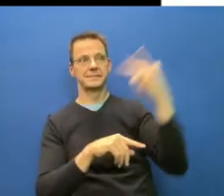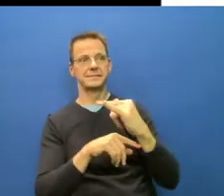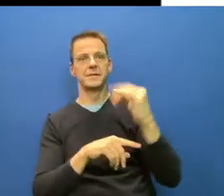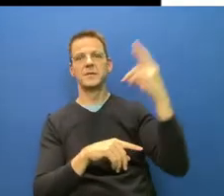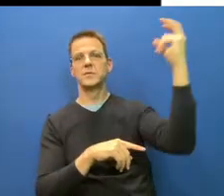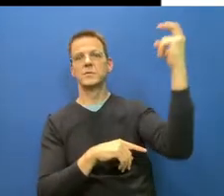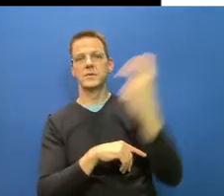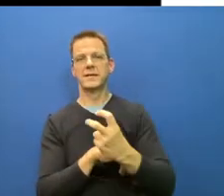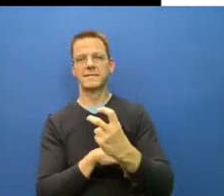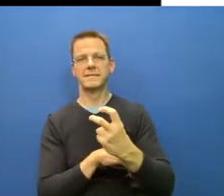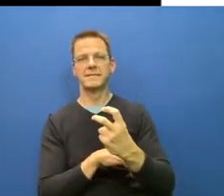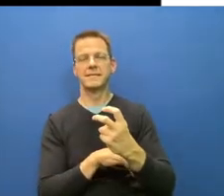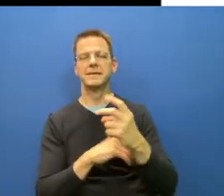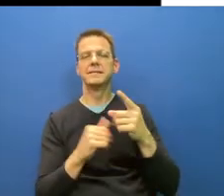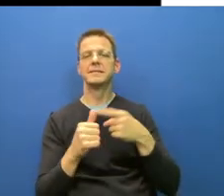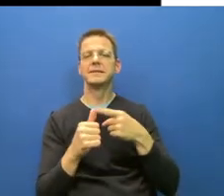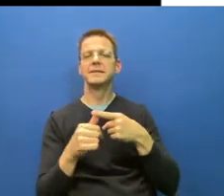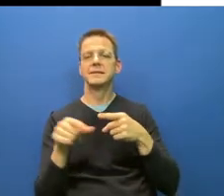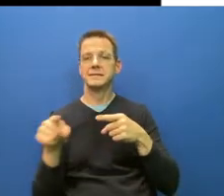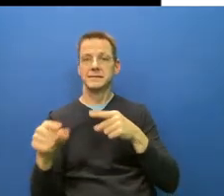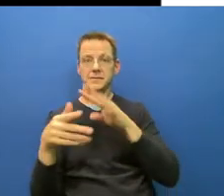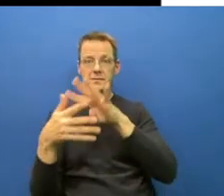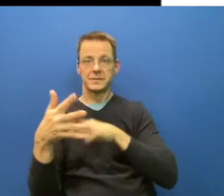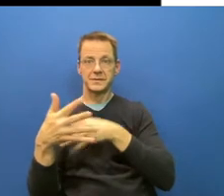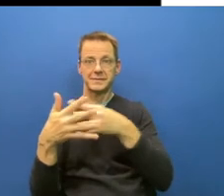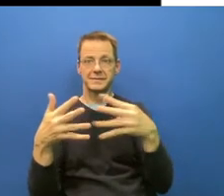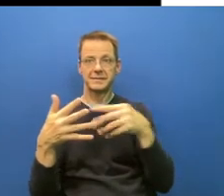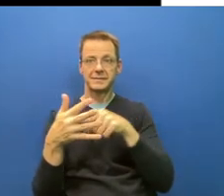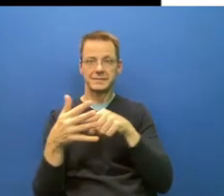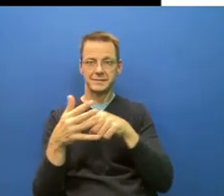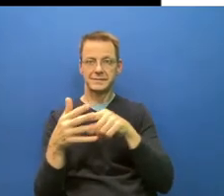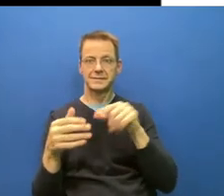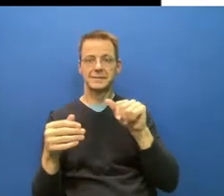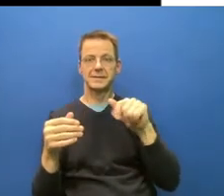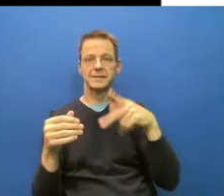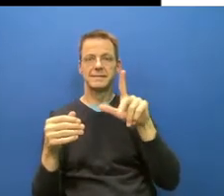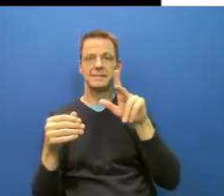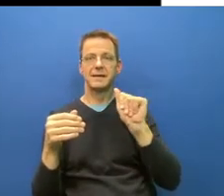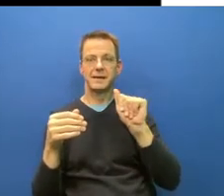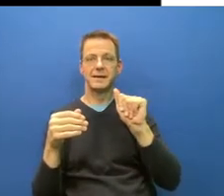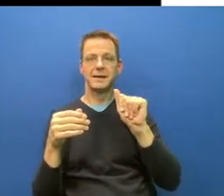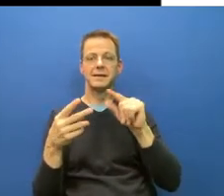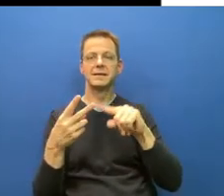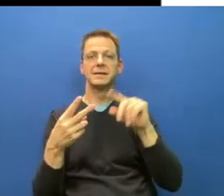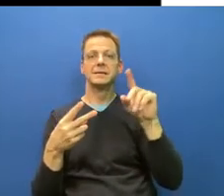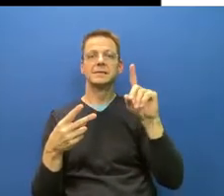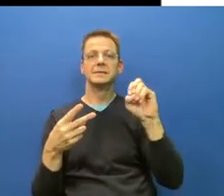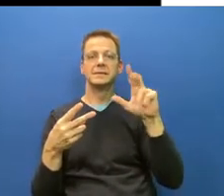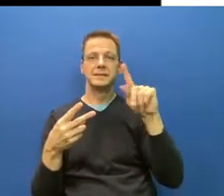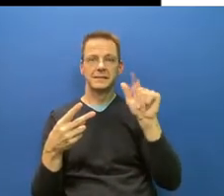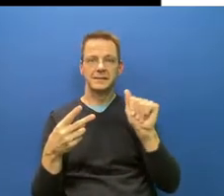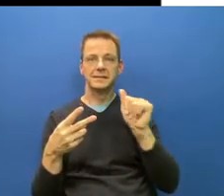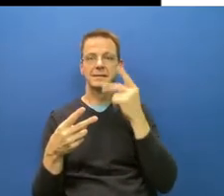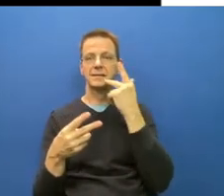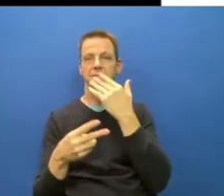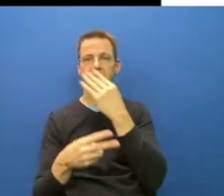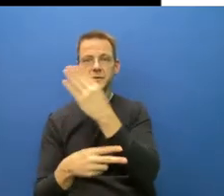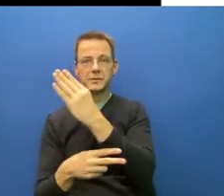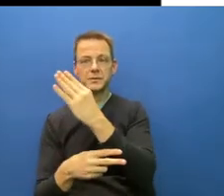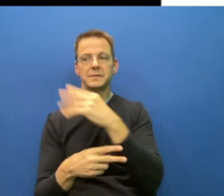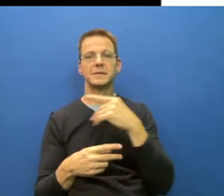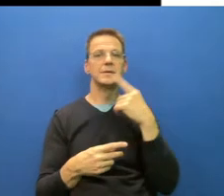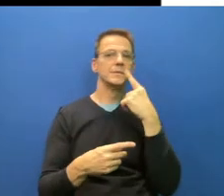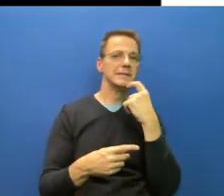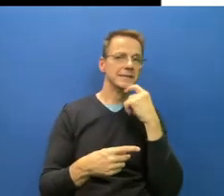dots and, and, and, and dots. We didn't produce them. They all came from outside. So just, we didn't protect ourselves from